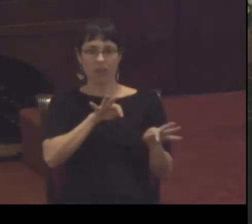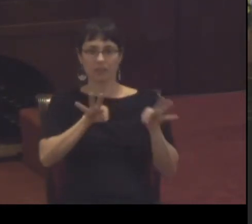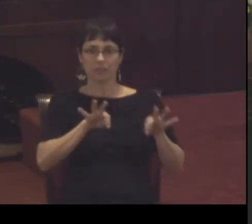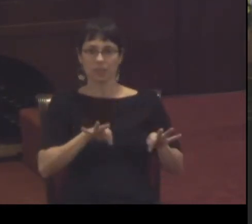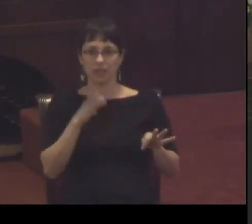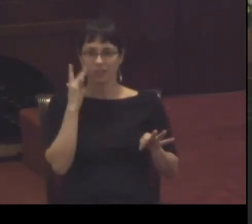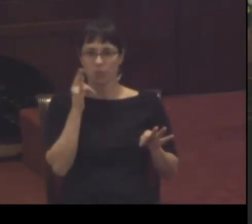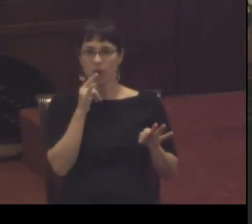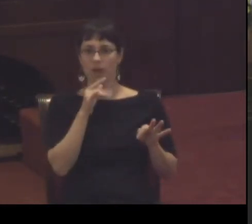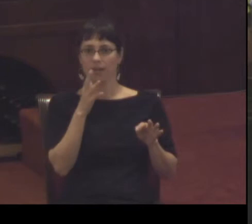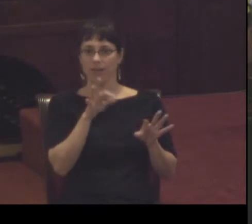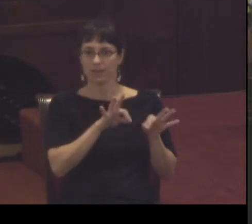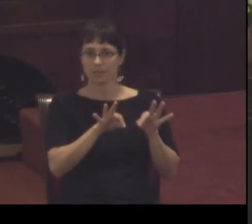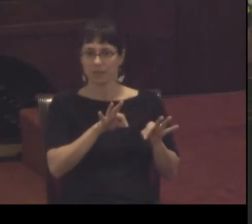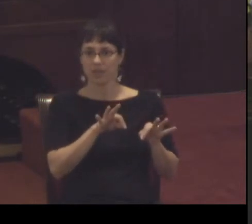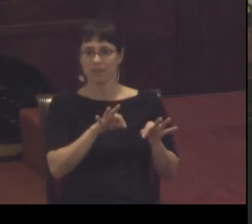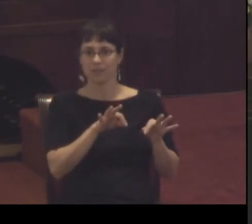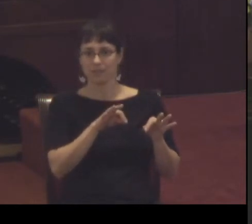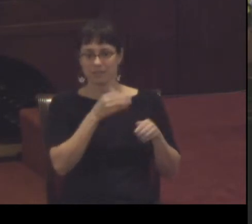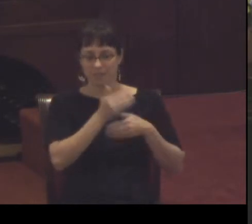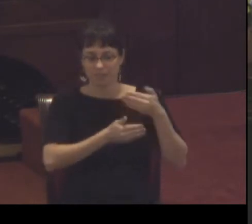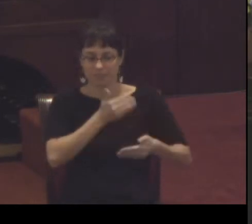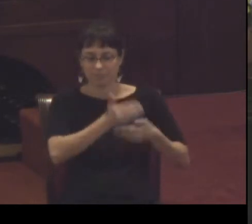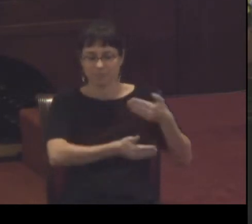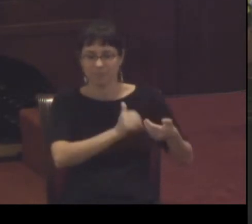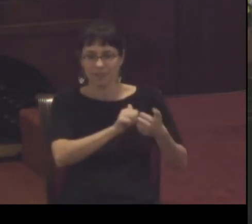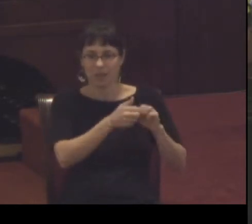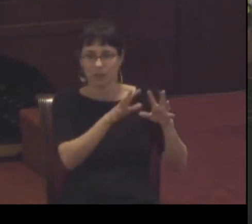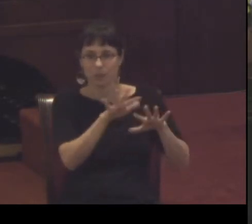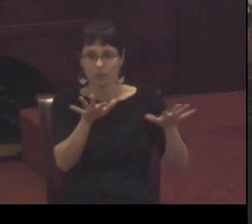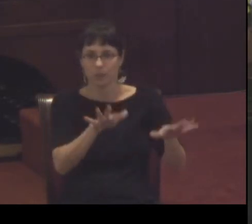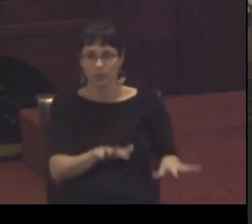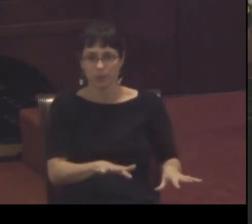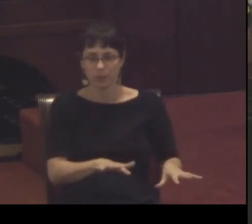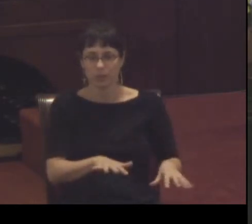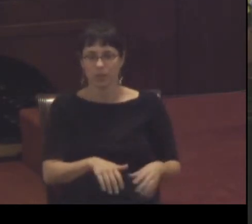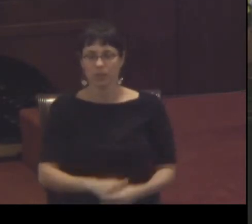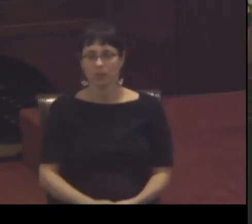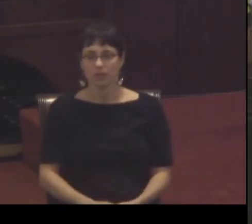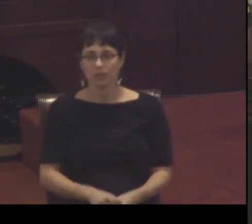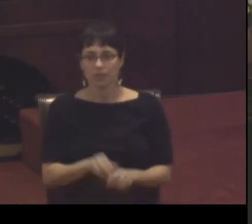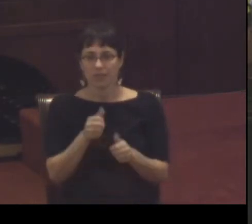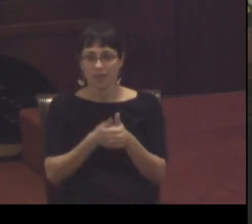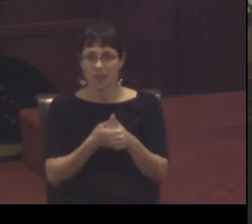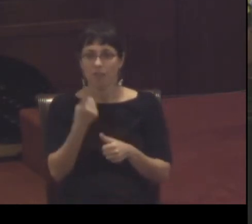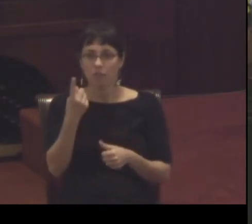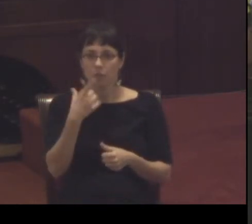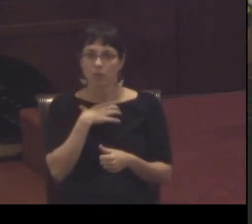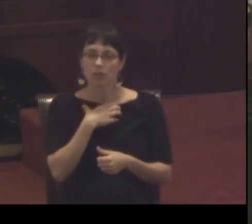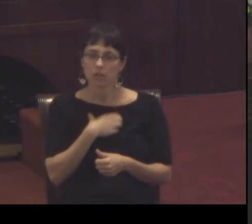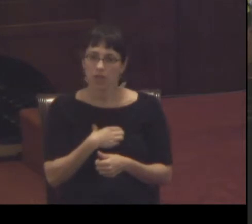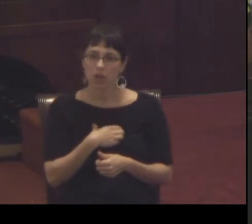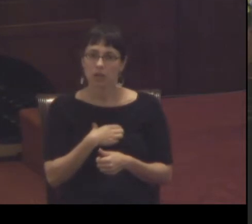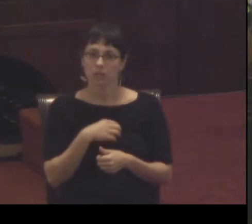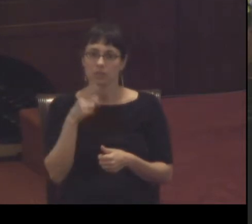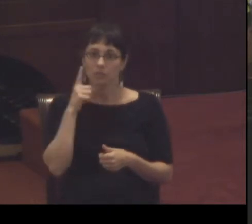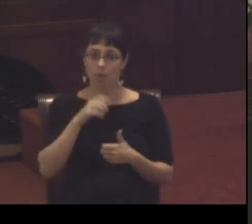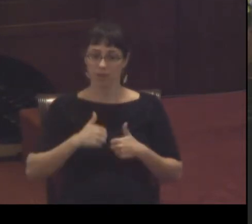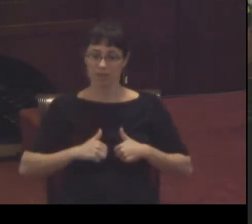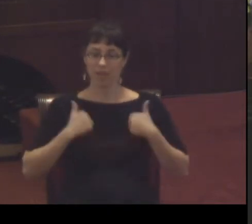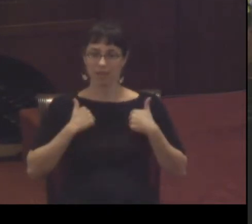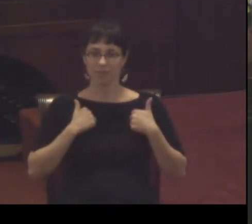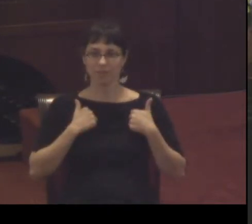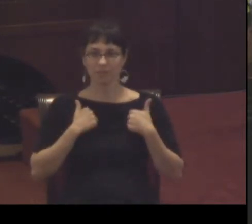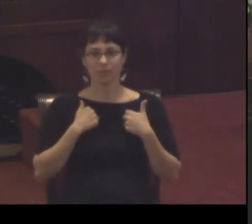away from Christ as you can imagine possible everyone longs to have their life make sense